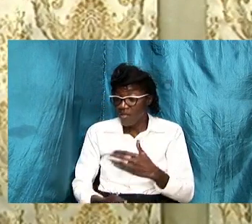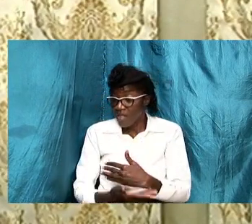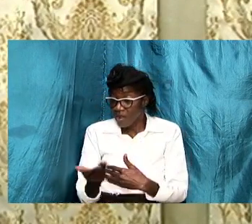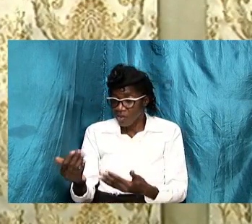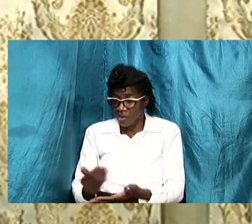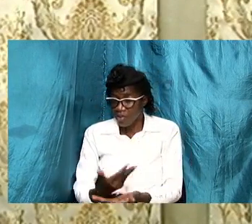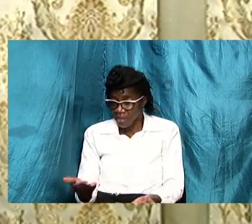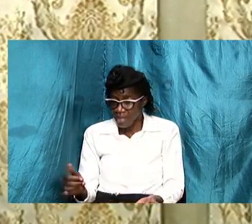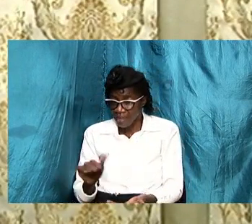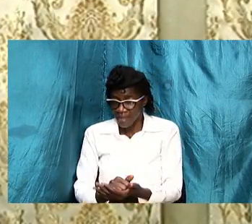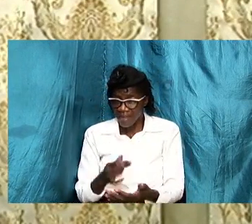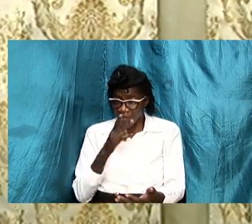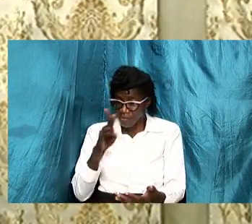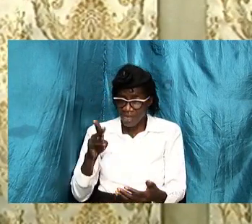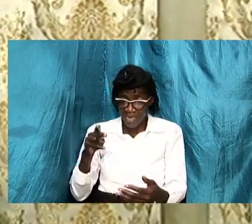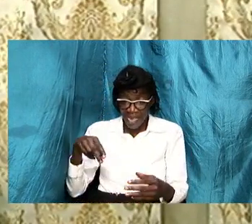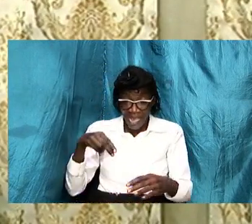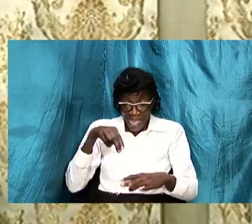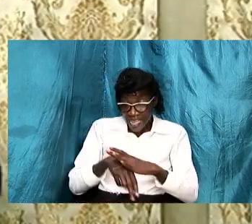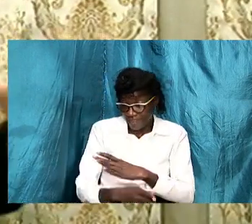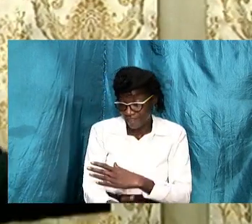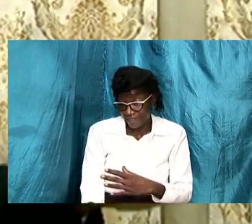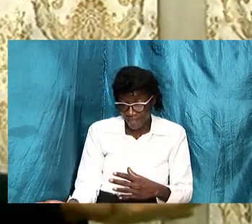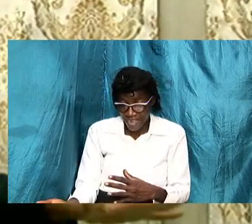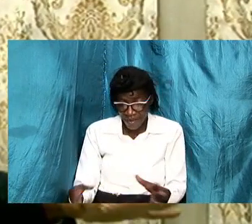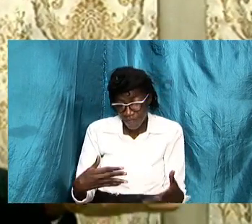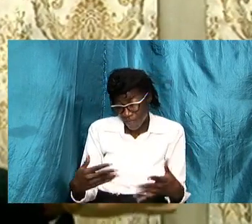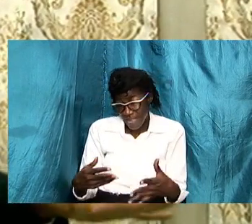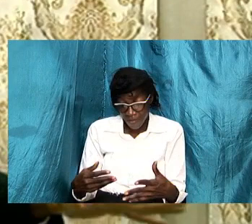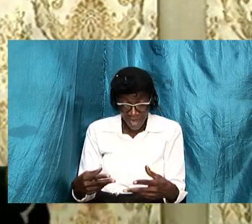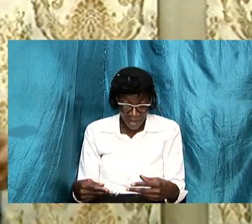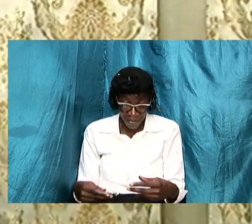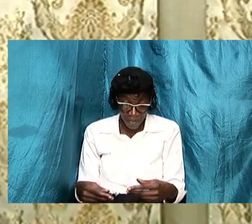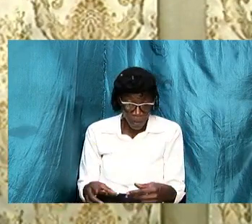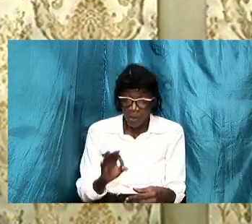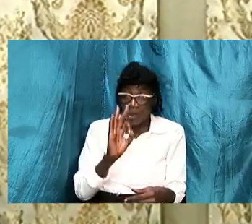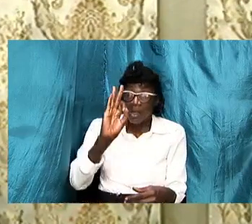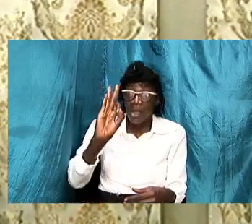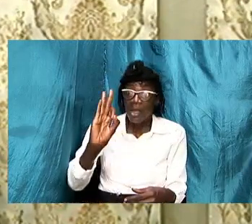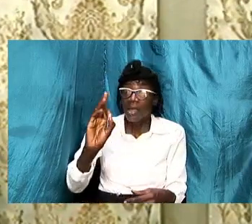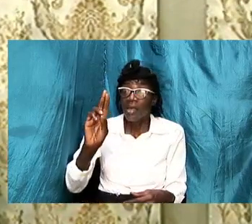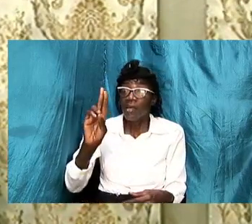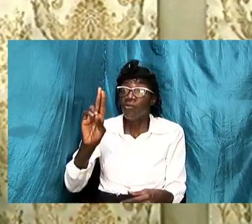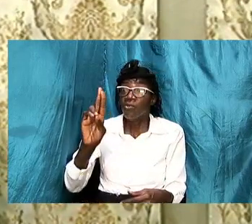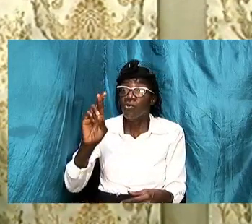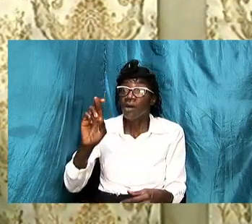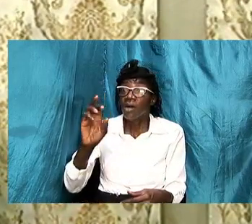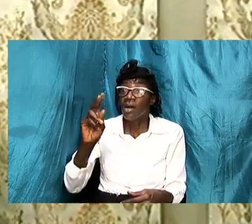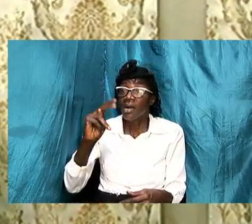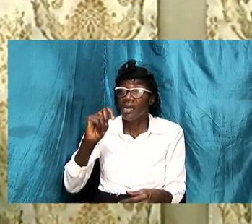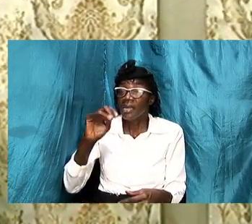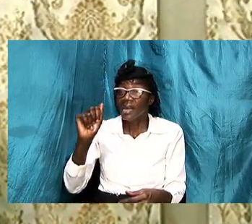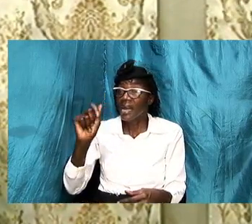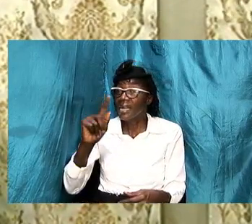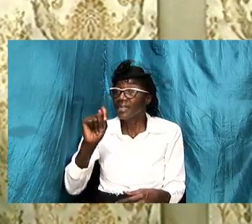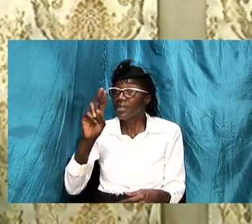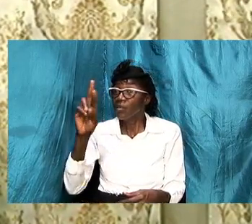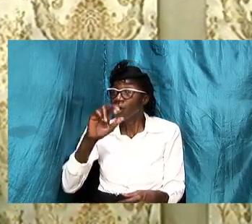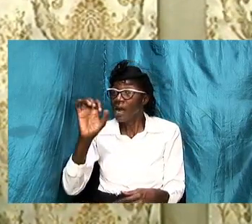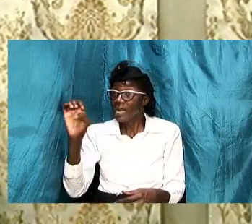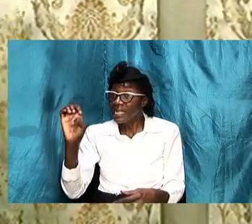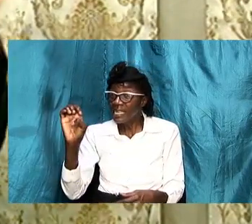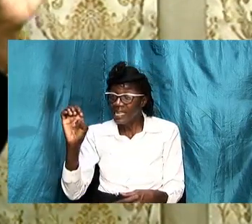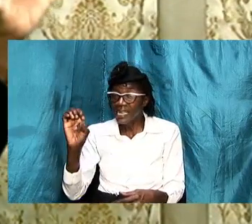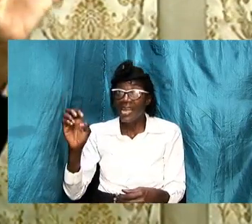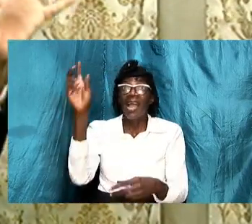probably the rugs probably the the settee the furniture probably the the hangings the drapes